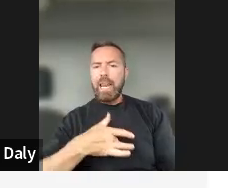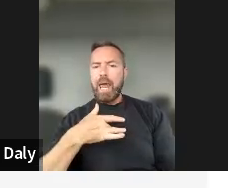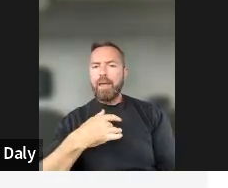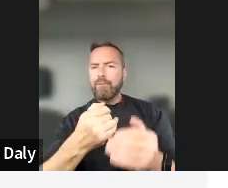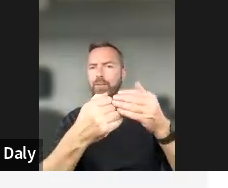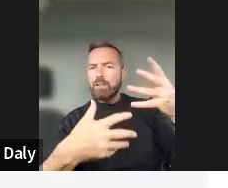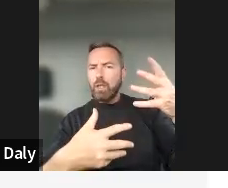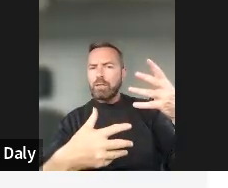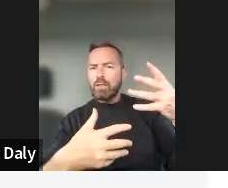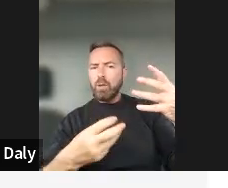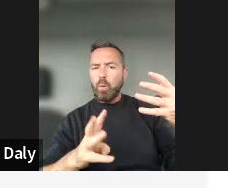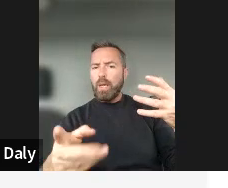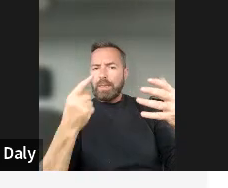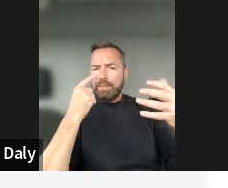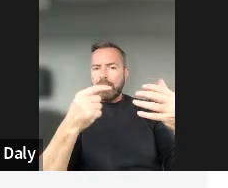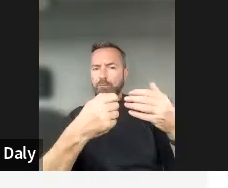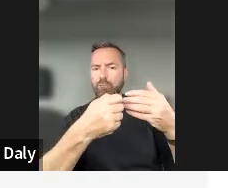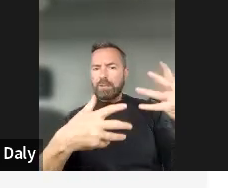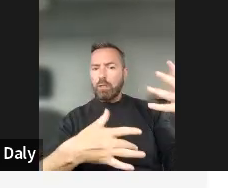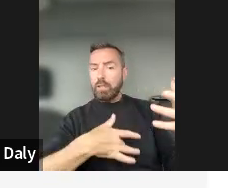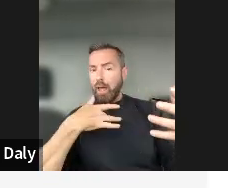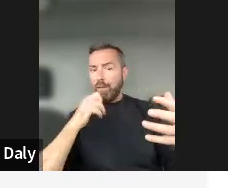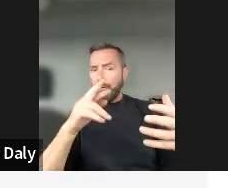Let me see.